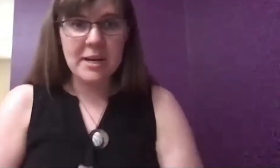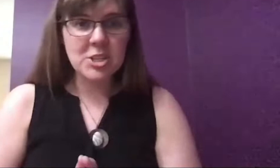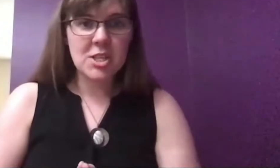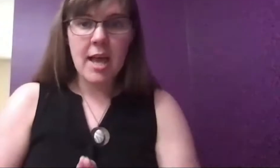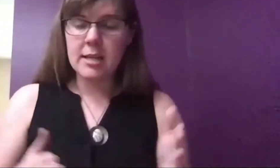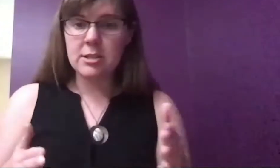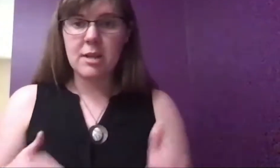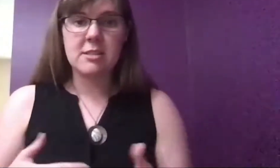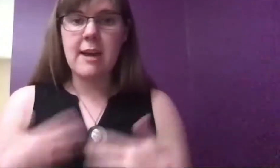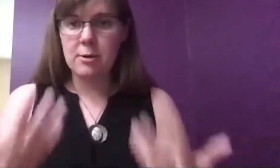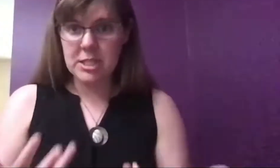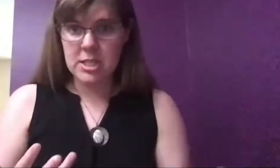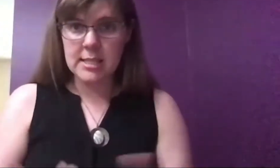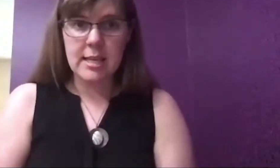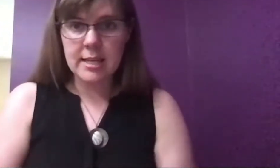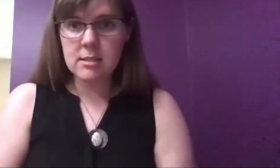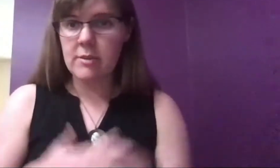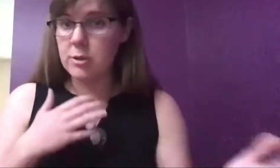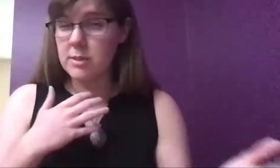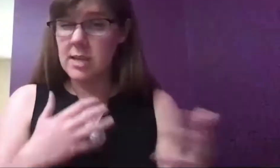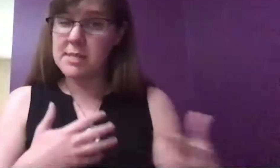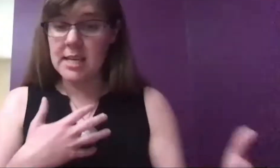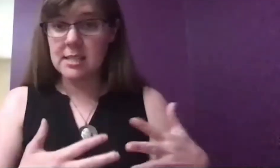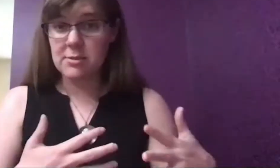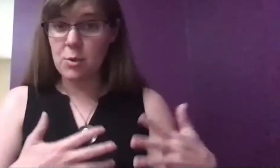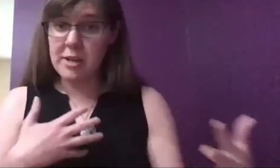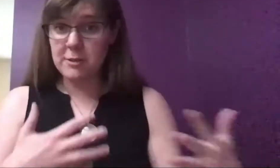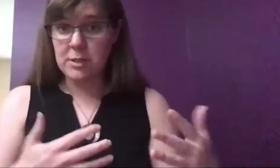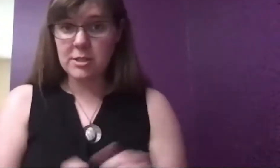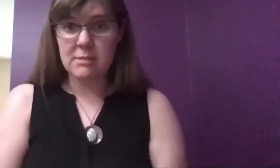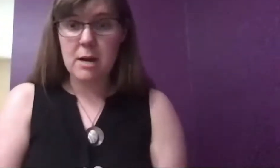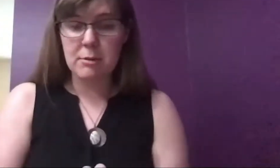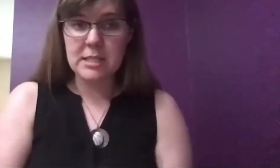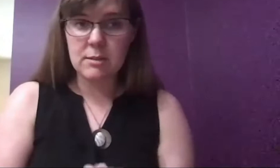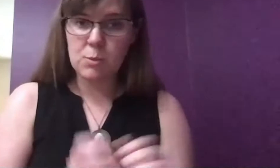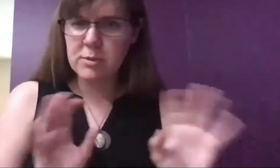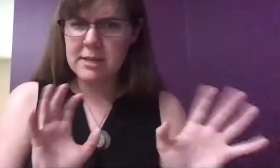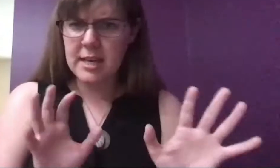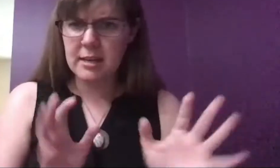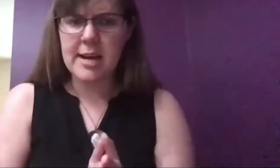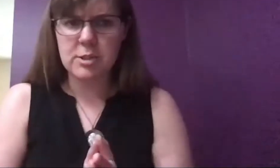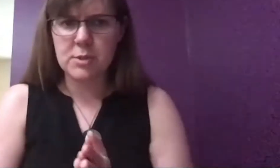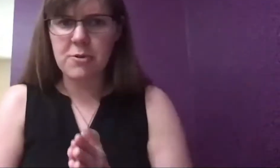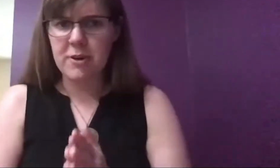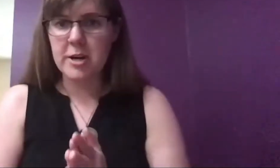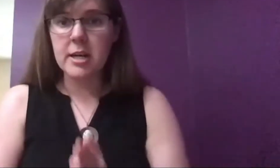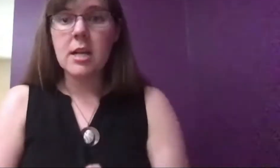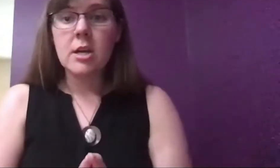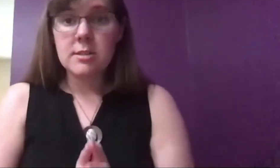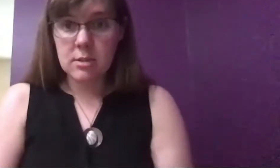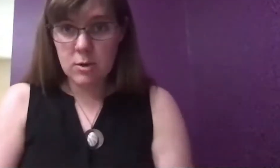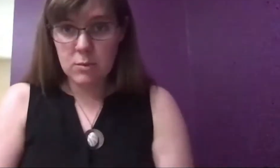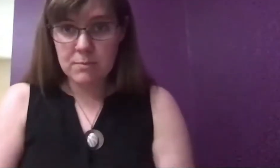it so much and I do lots of outreach things like this. So I worked with Skype a Scientist for quite a few years and probably worked with about 10 classrooms so far.